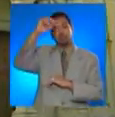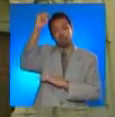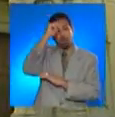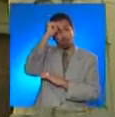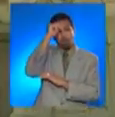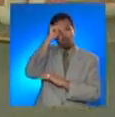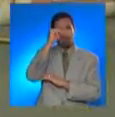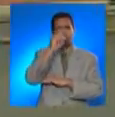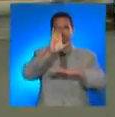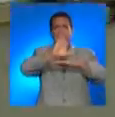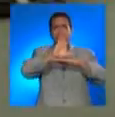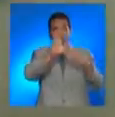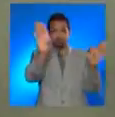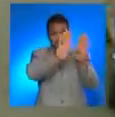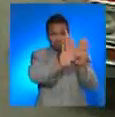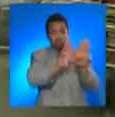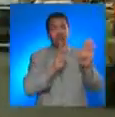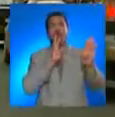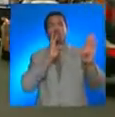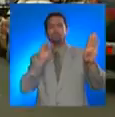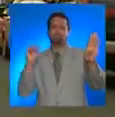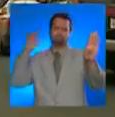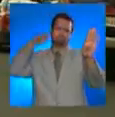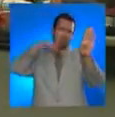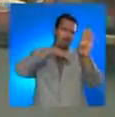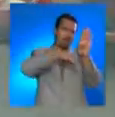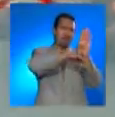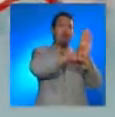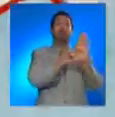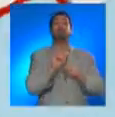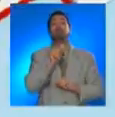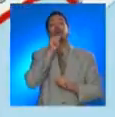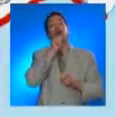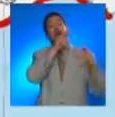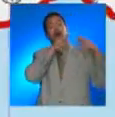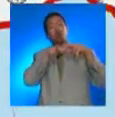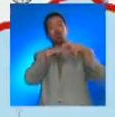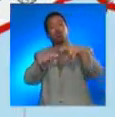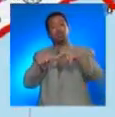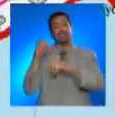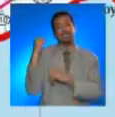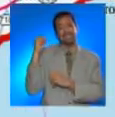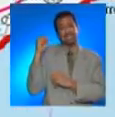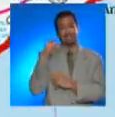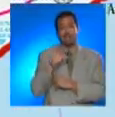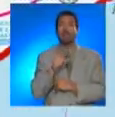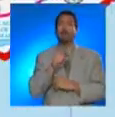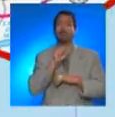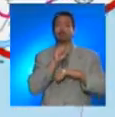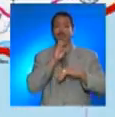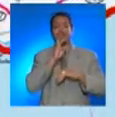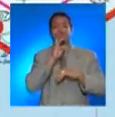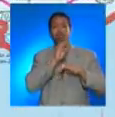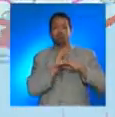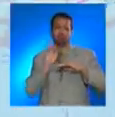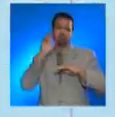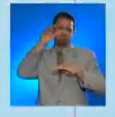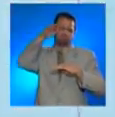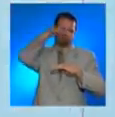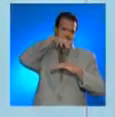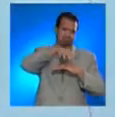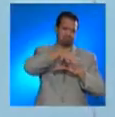had to be closed as seawater entered far into town. On the coastal towns of Arroyo and Salinas, the wave was quite high,